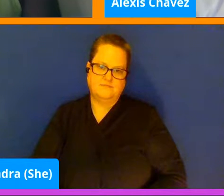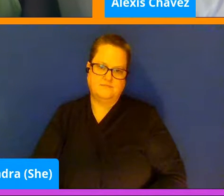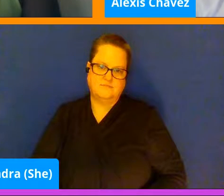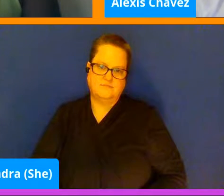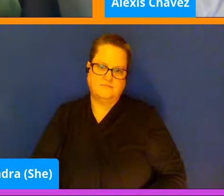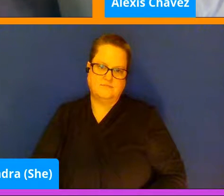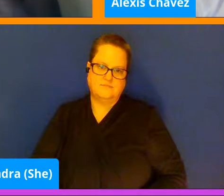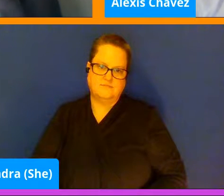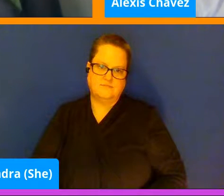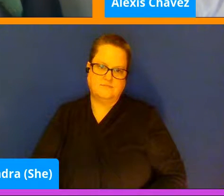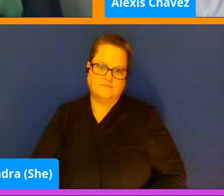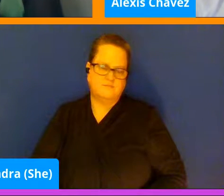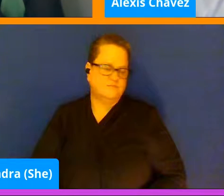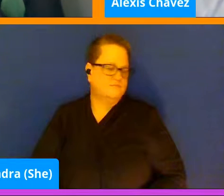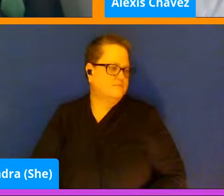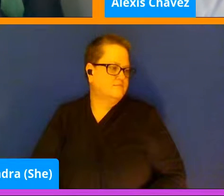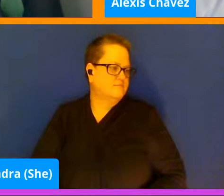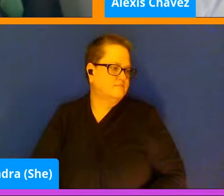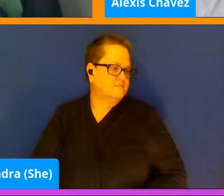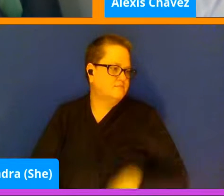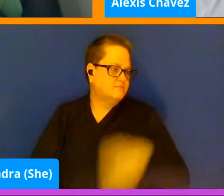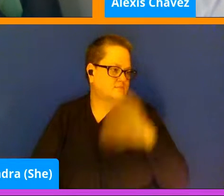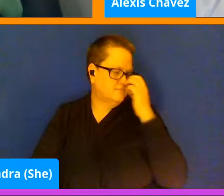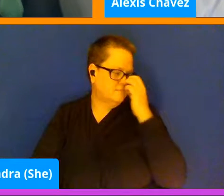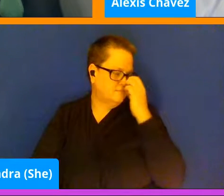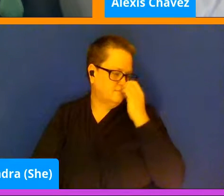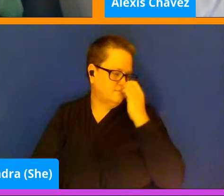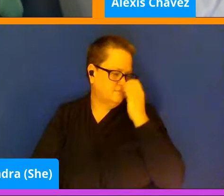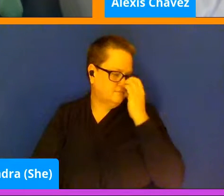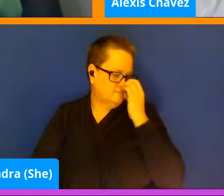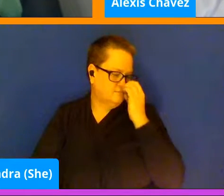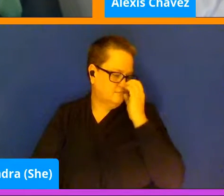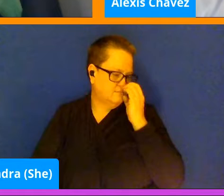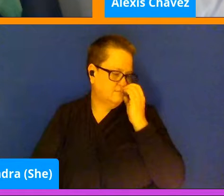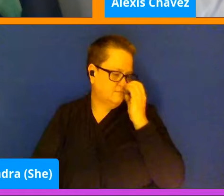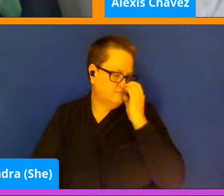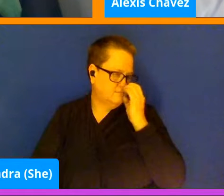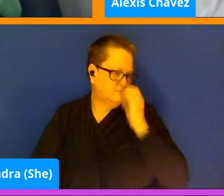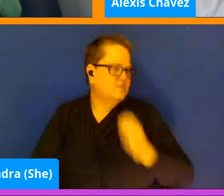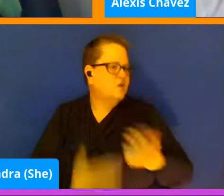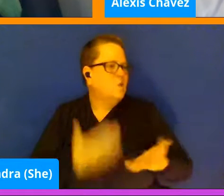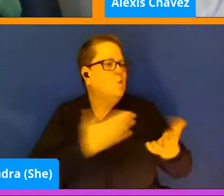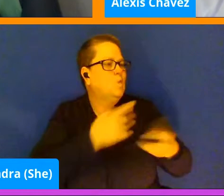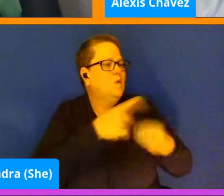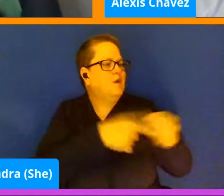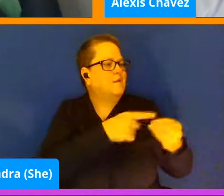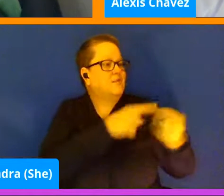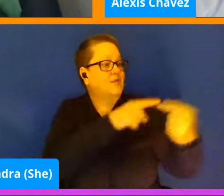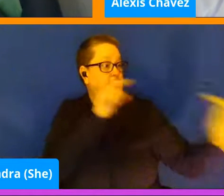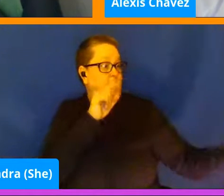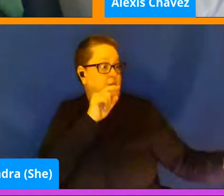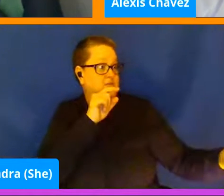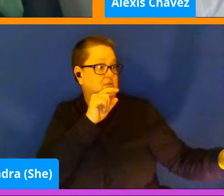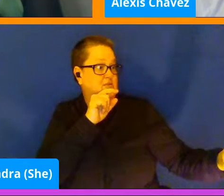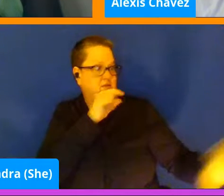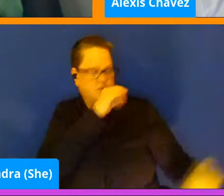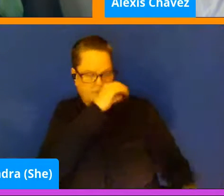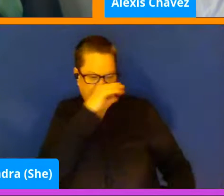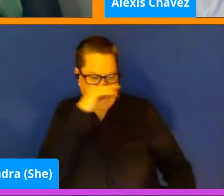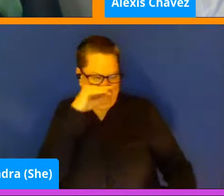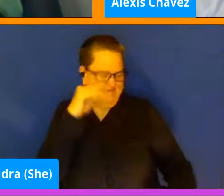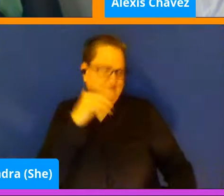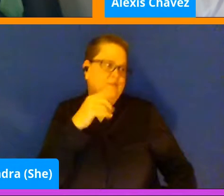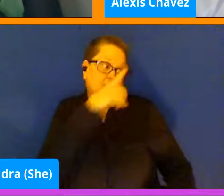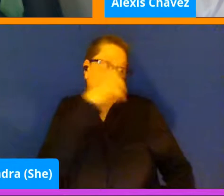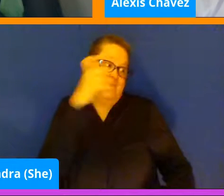Now, what what about the opposite of of that? So, you know, because of this pandemic,